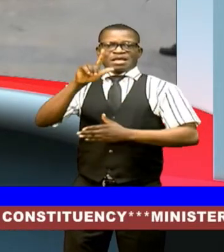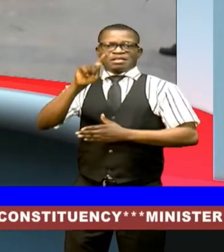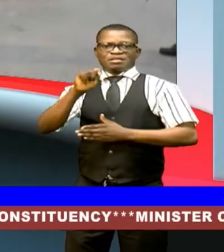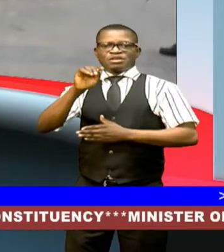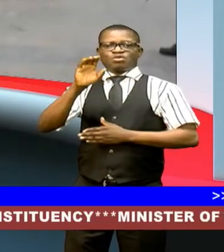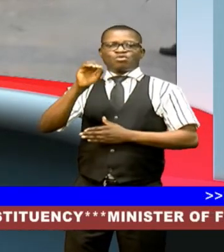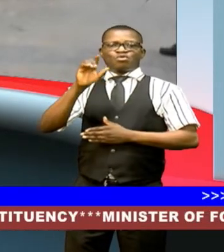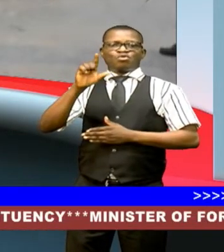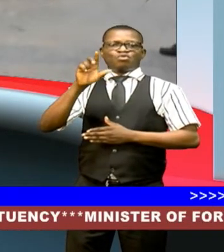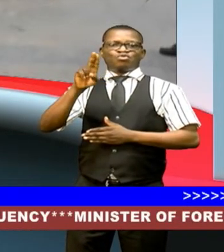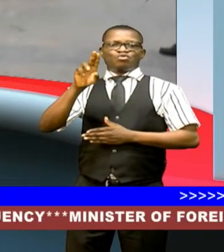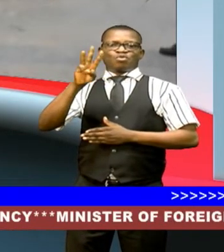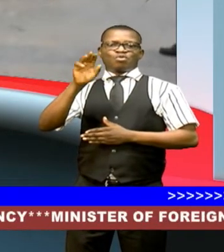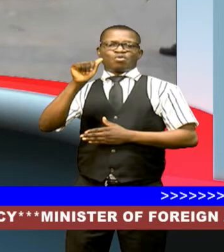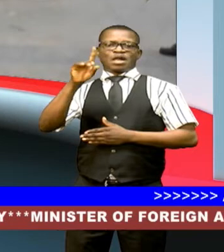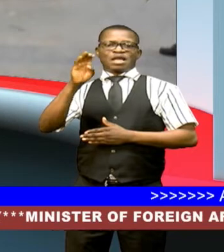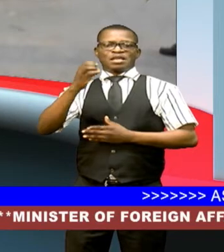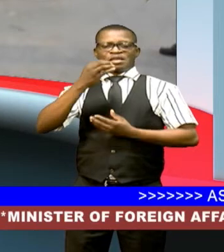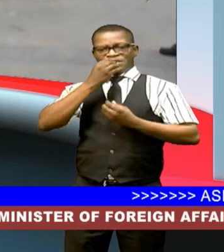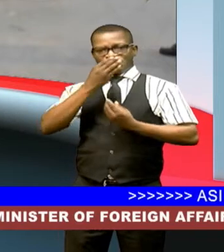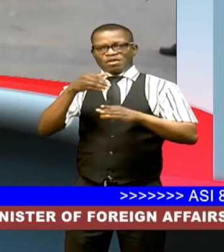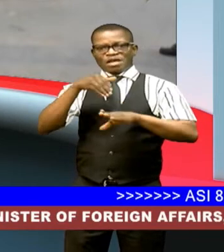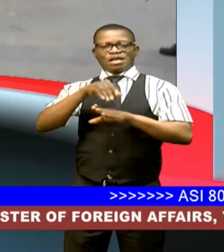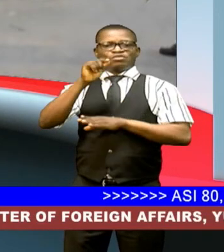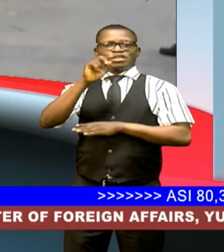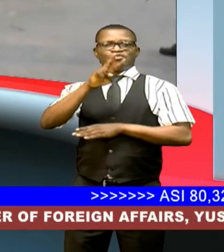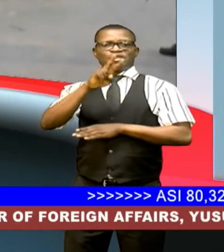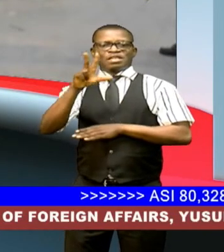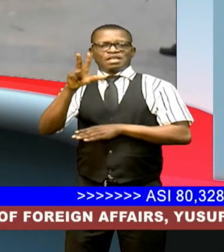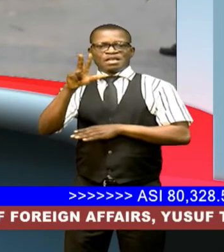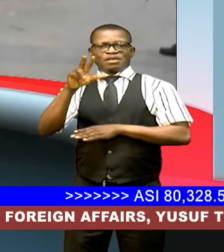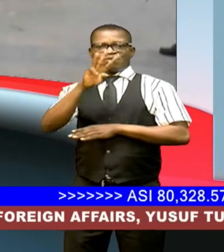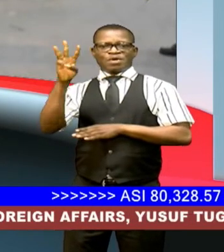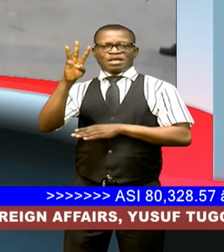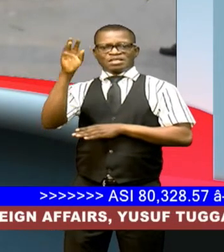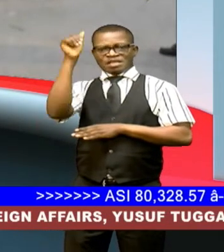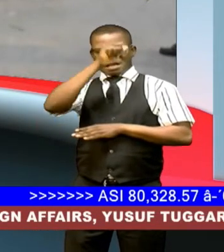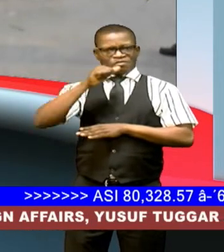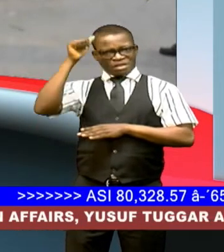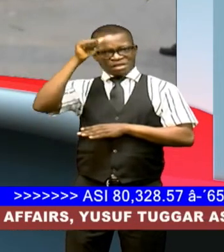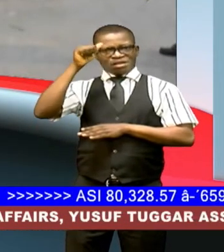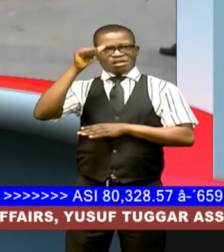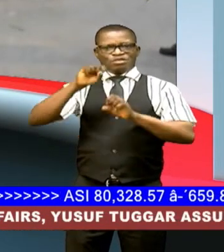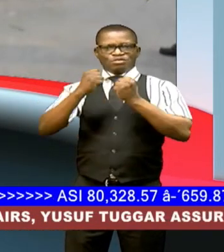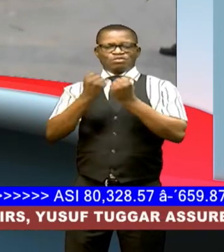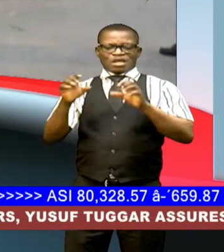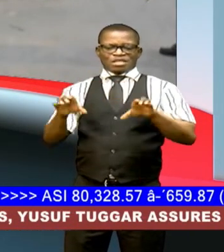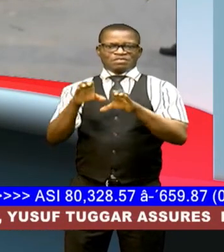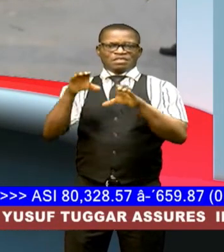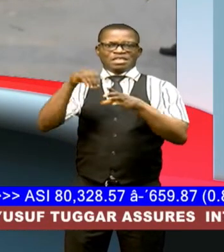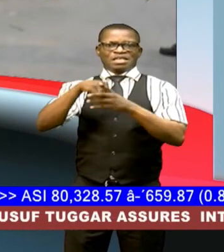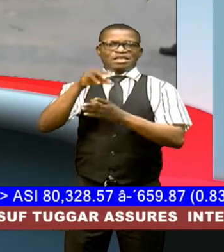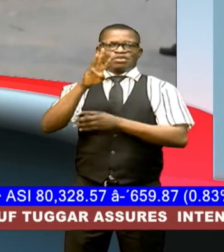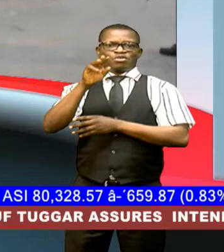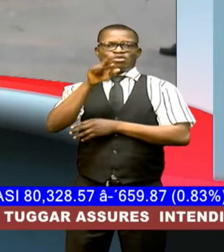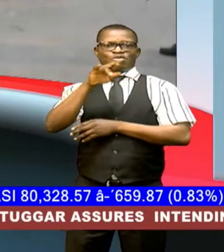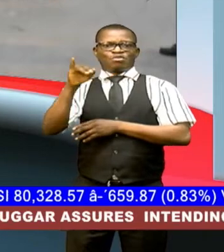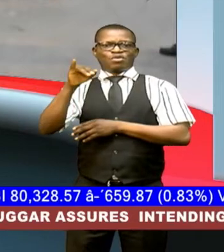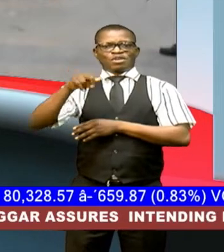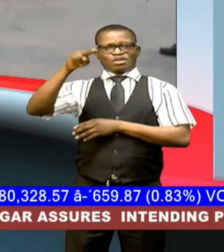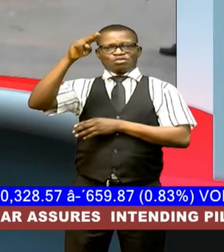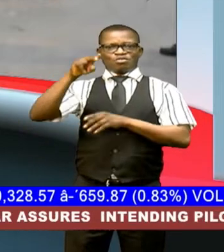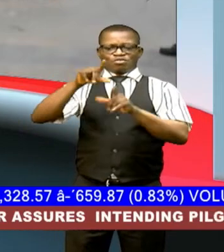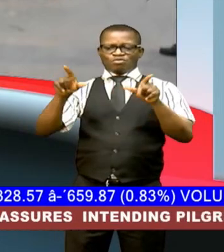ukediba stated this are the 2023 west african social activities wasa in koko warren north local government